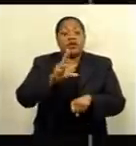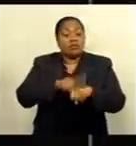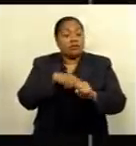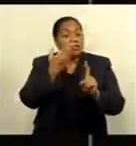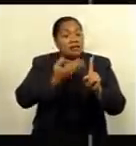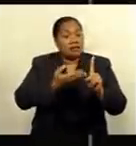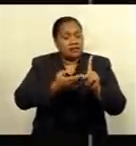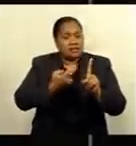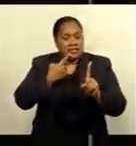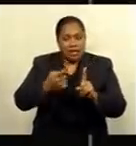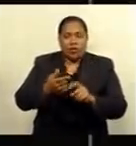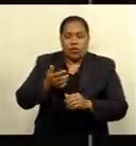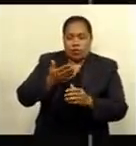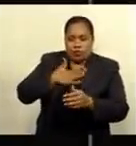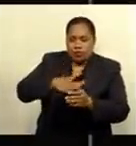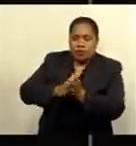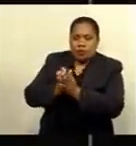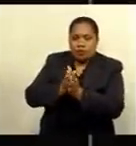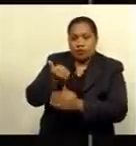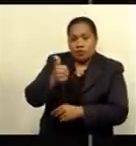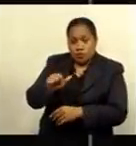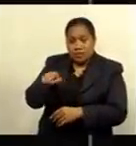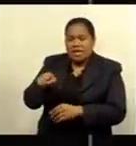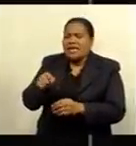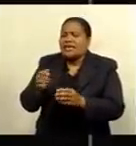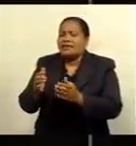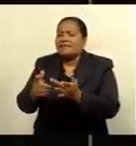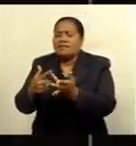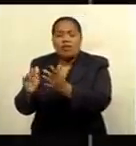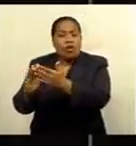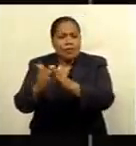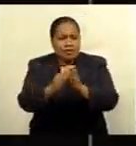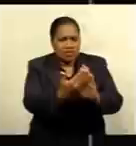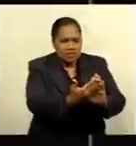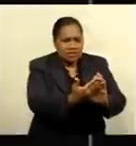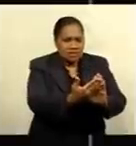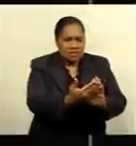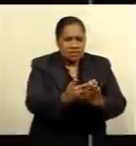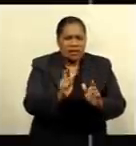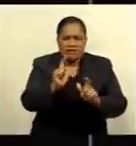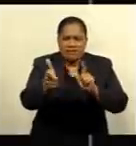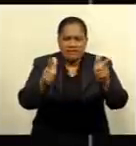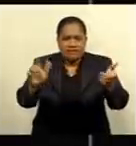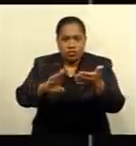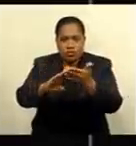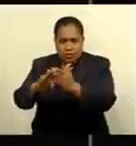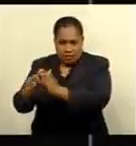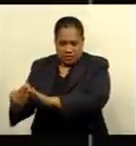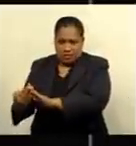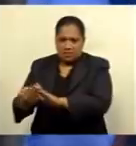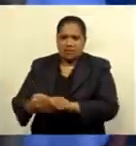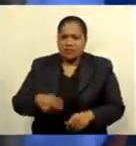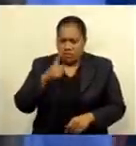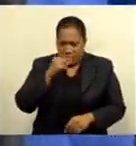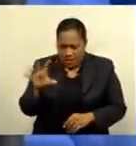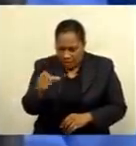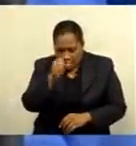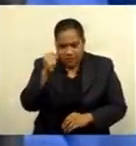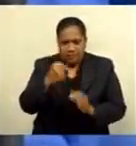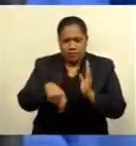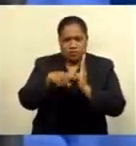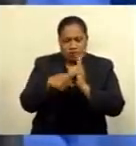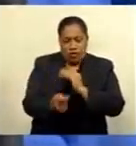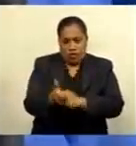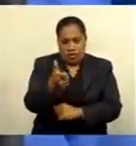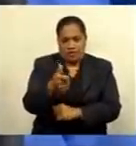intend to use the test in isolated communities to carry out intermittent surveillance. Kritika Kumar reports. The